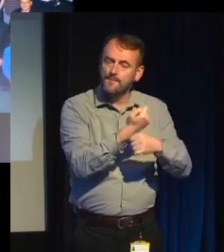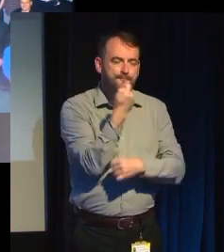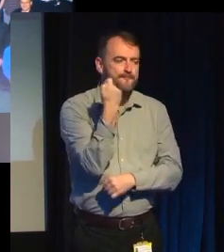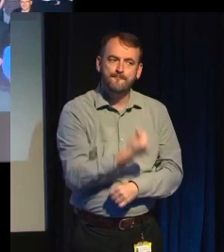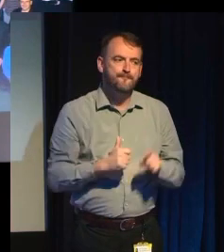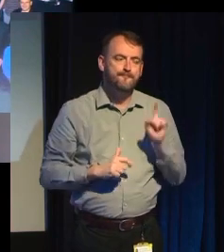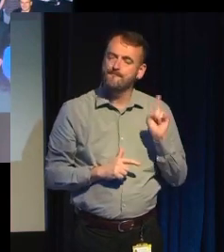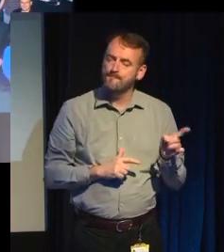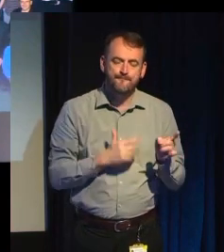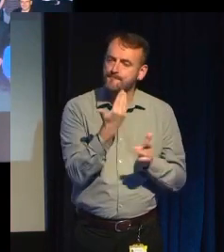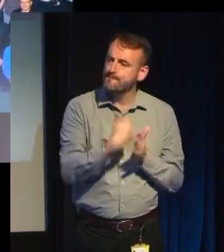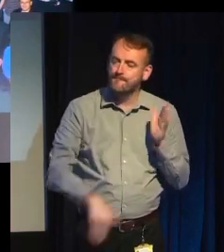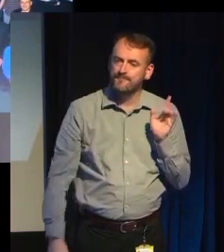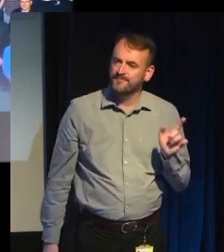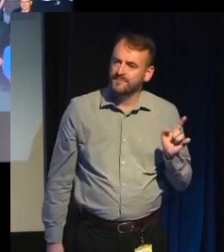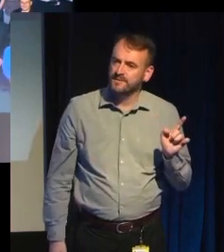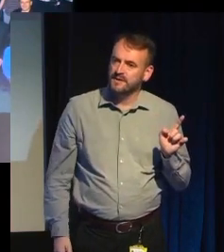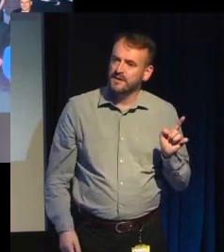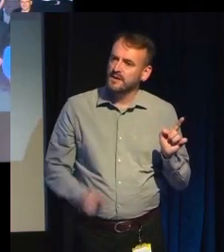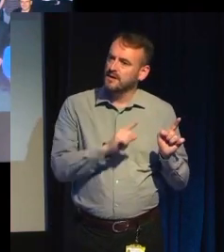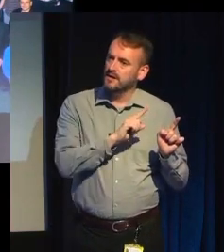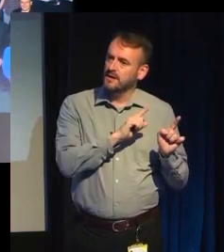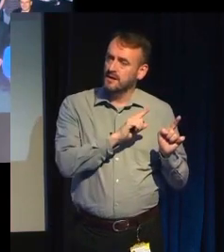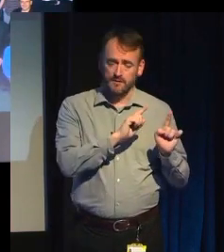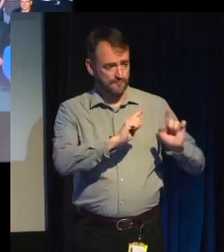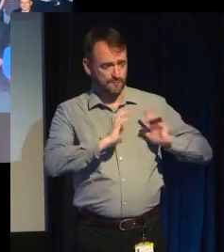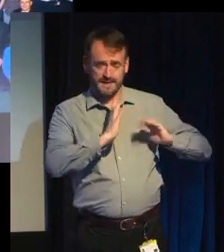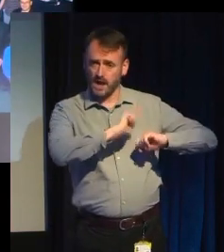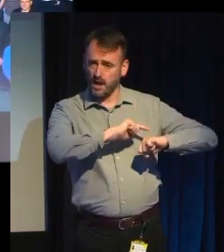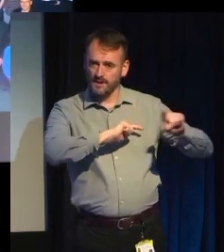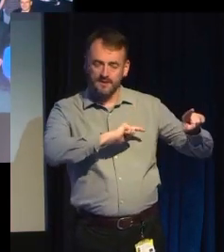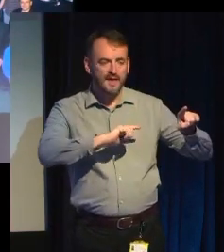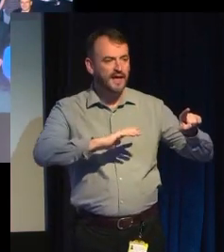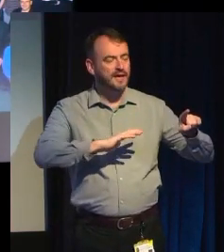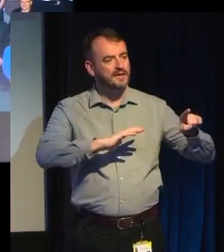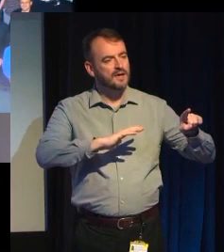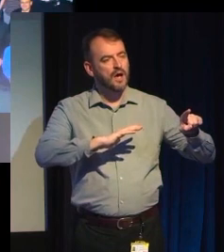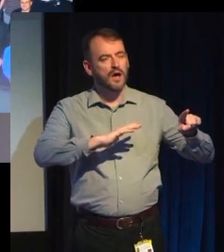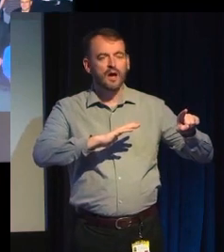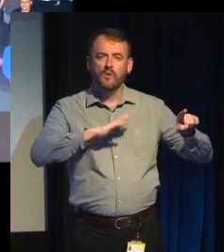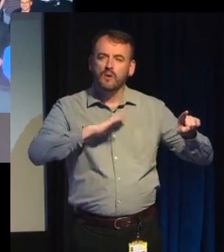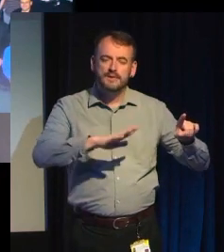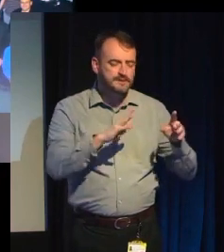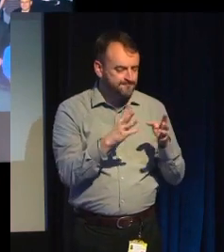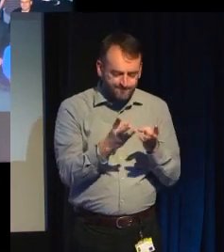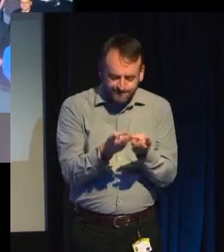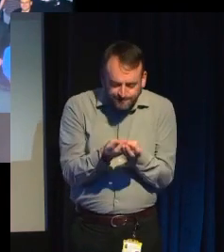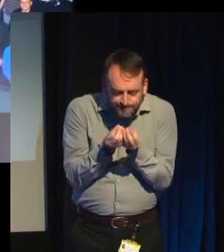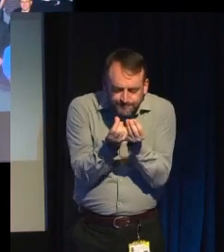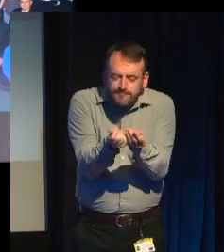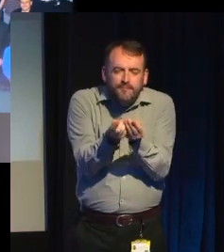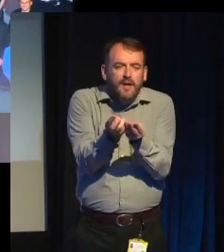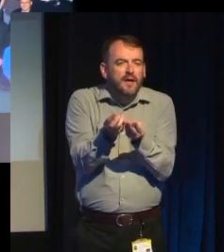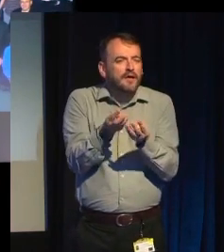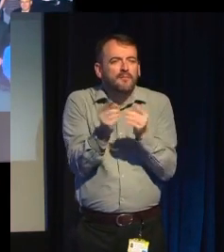It was because they wanted to create something meaningful and important, and they didn't think